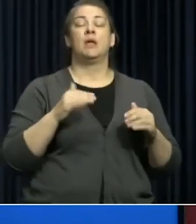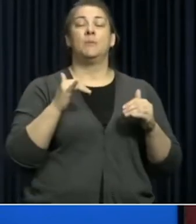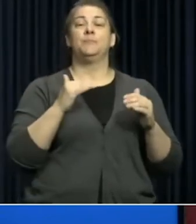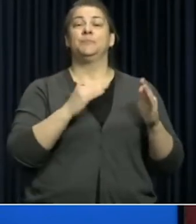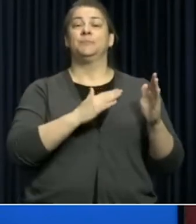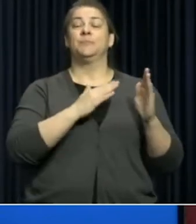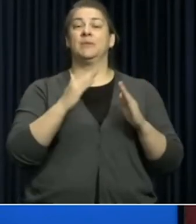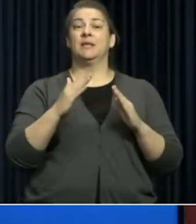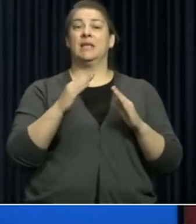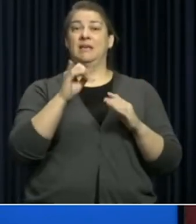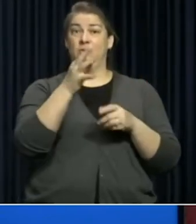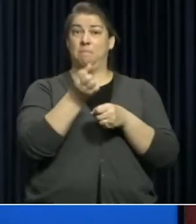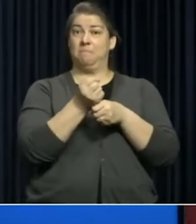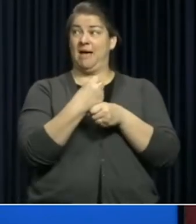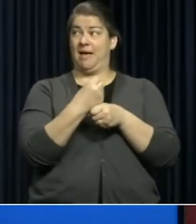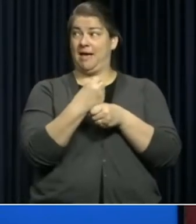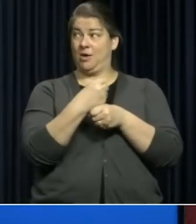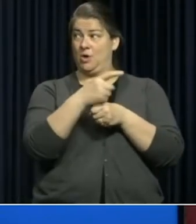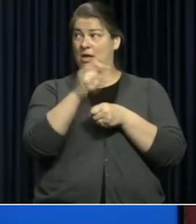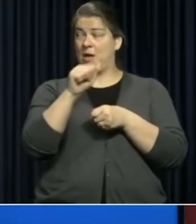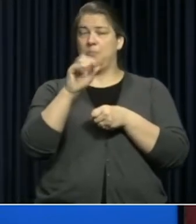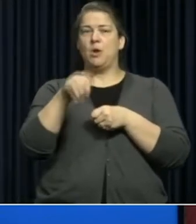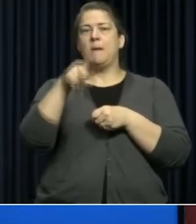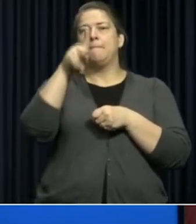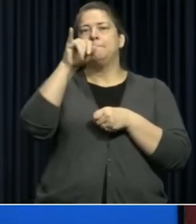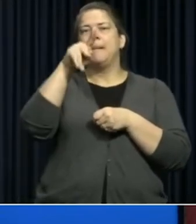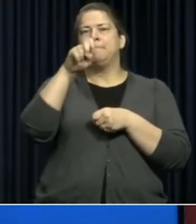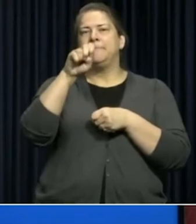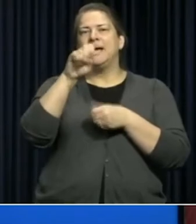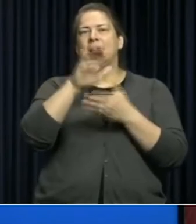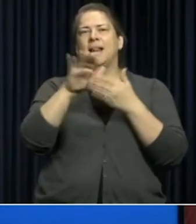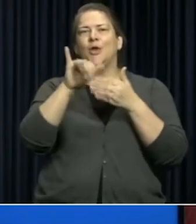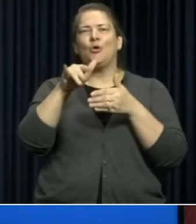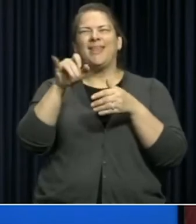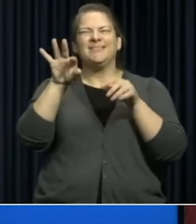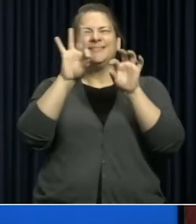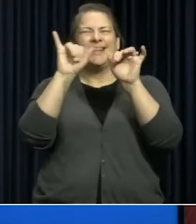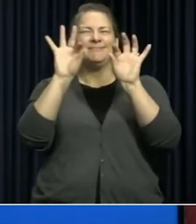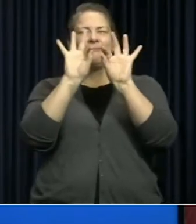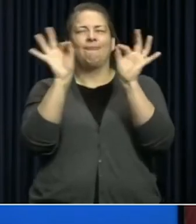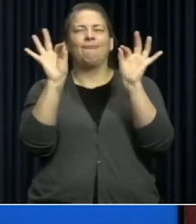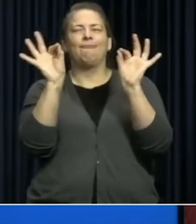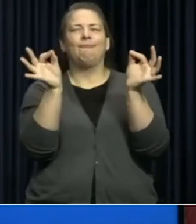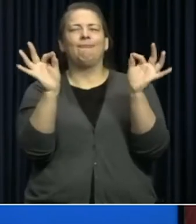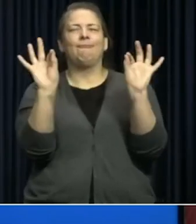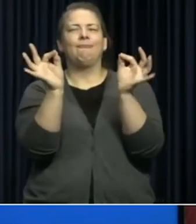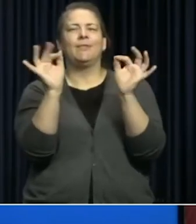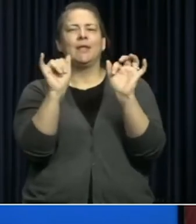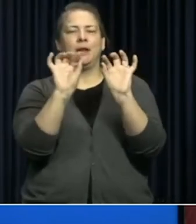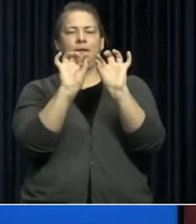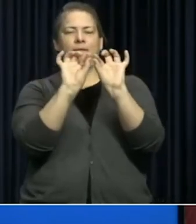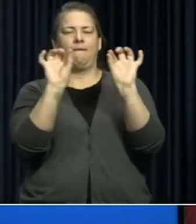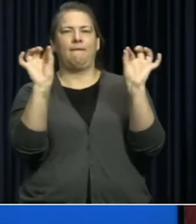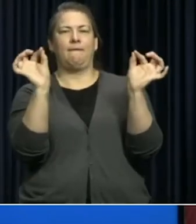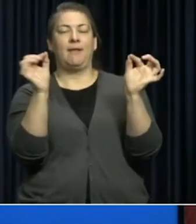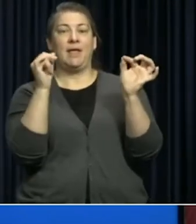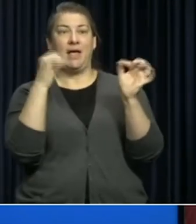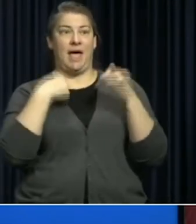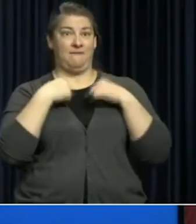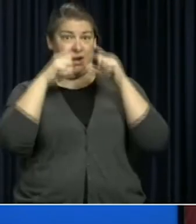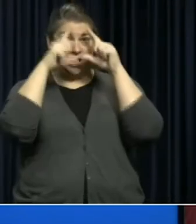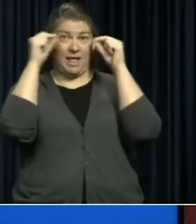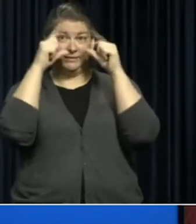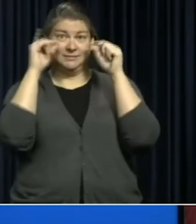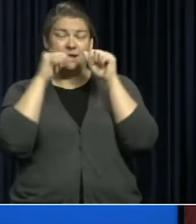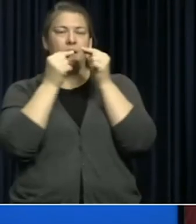if you're able to when you make these you can put a pipe cleaner or something flexible in here so it can mold. So if you have glasses like I do